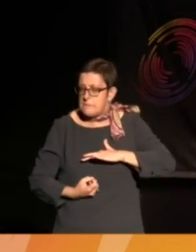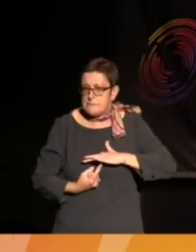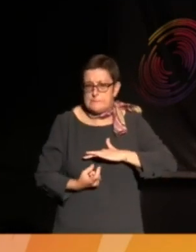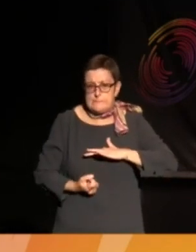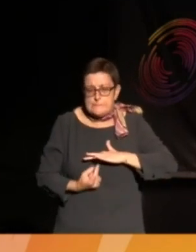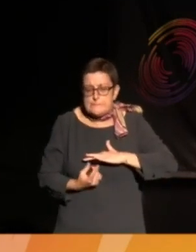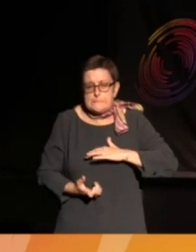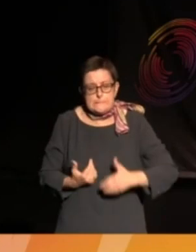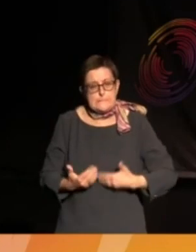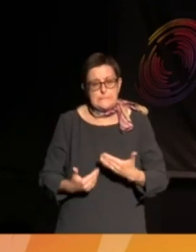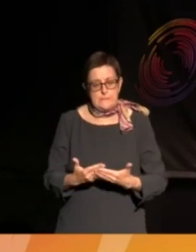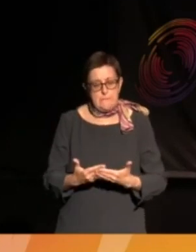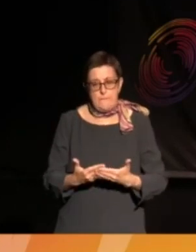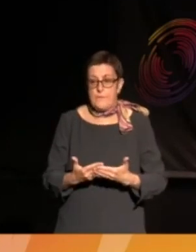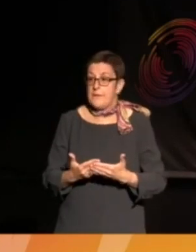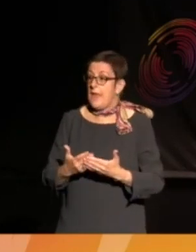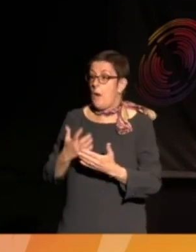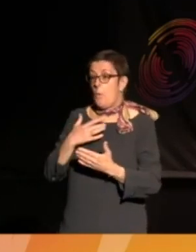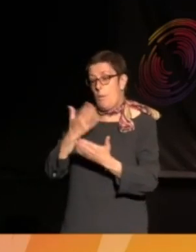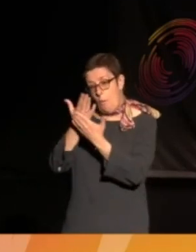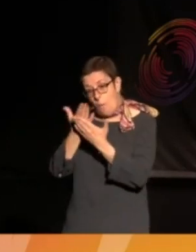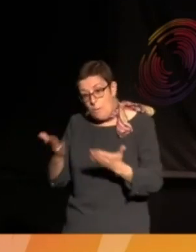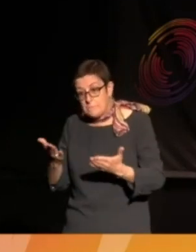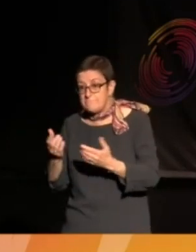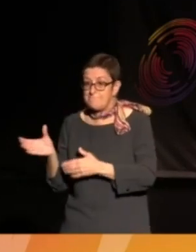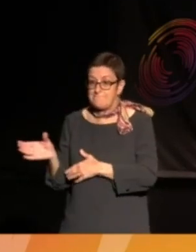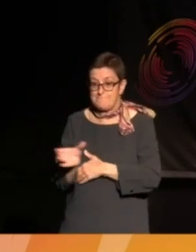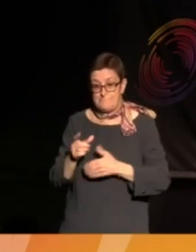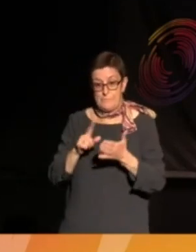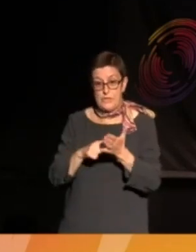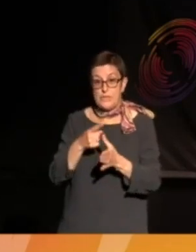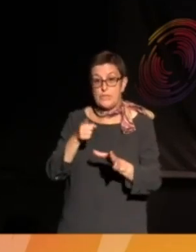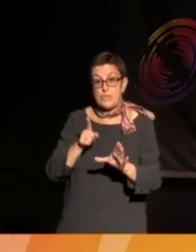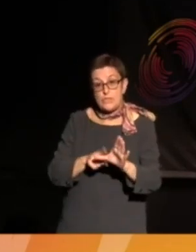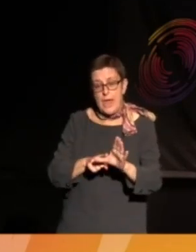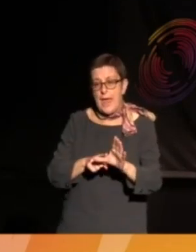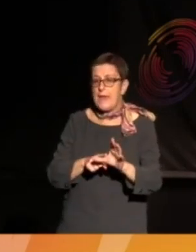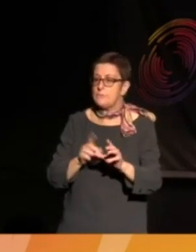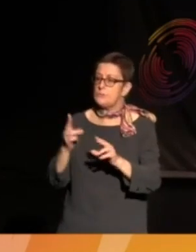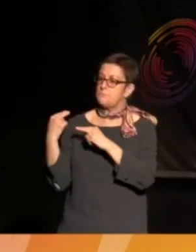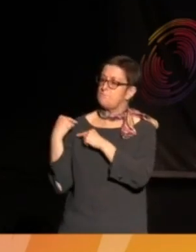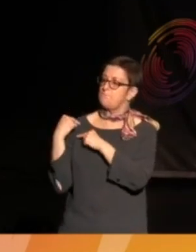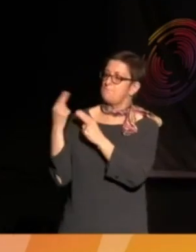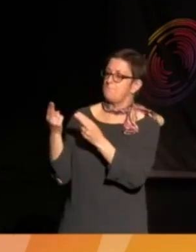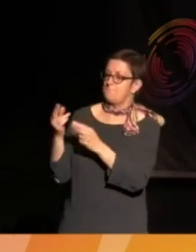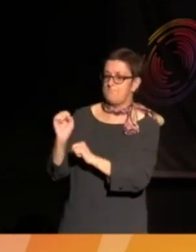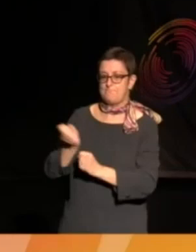have you kind of carrying the baton forward. So over to you. Appreciate it.